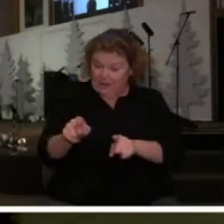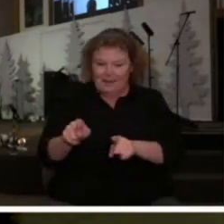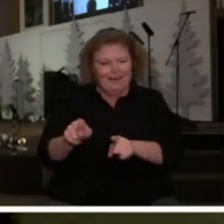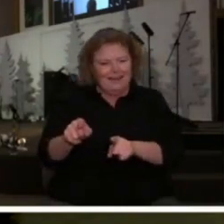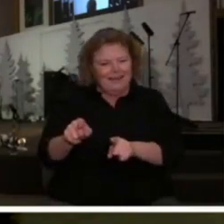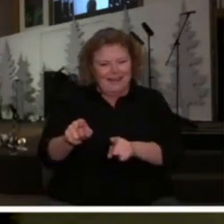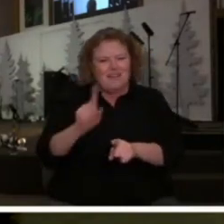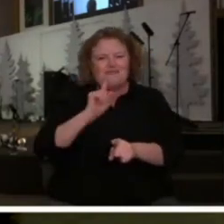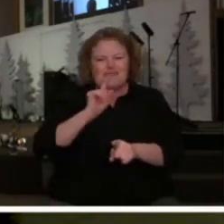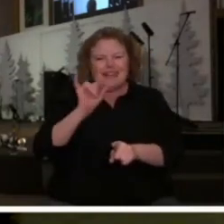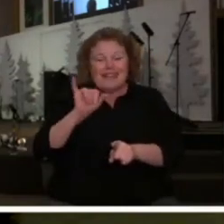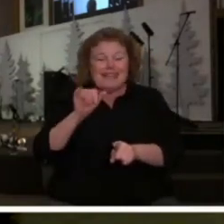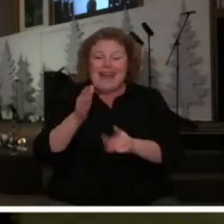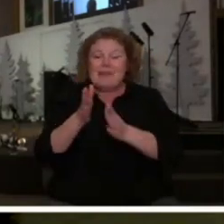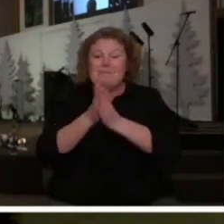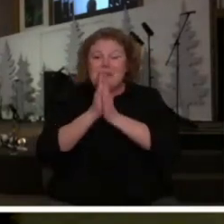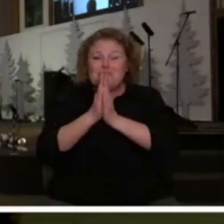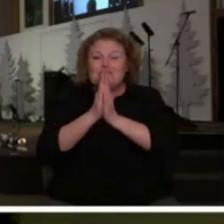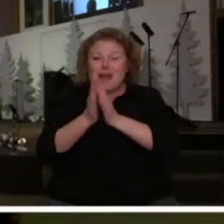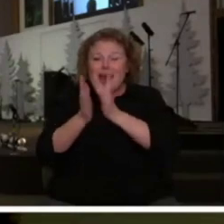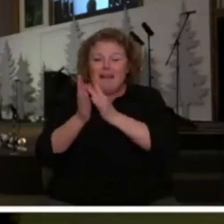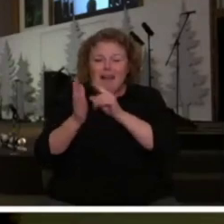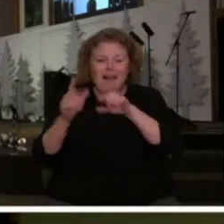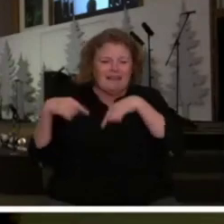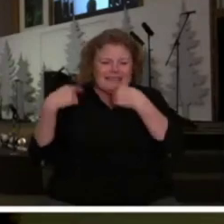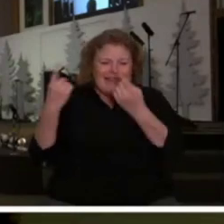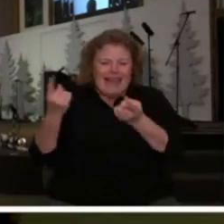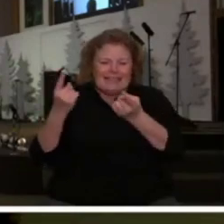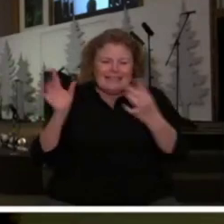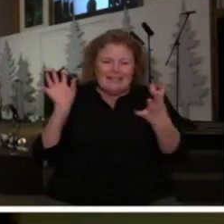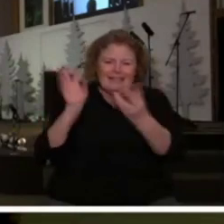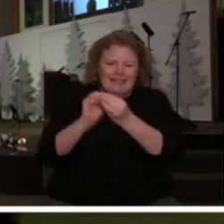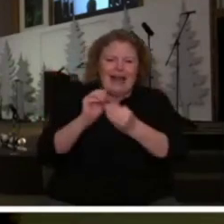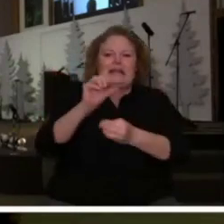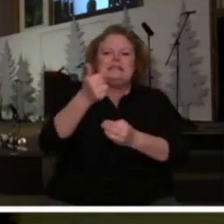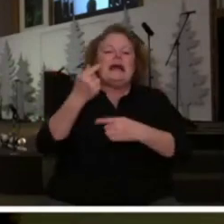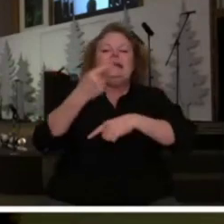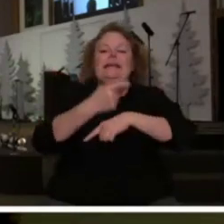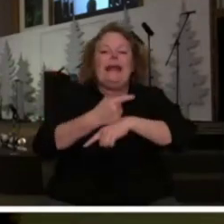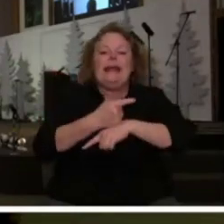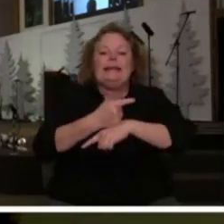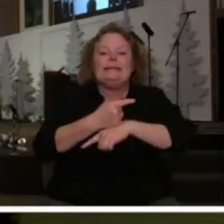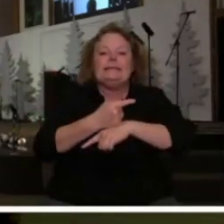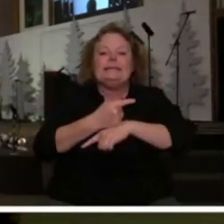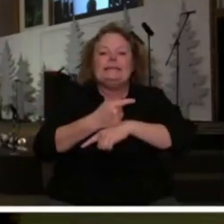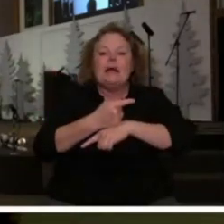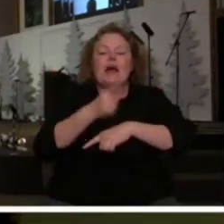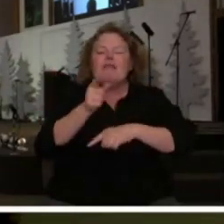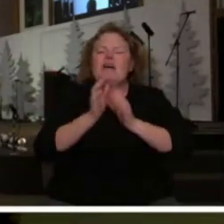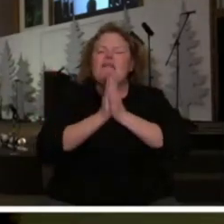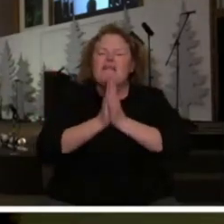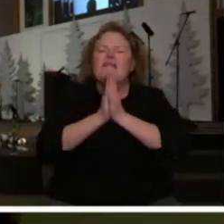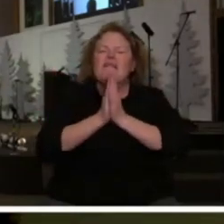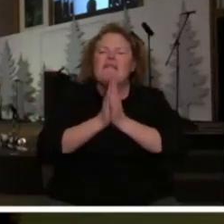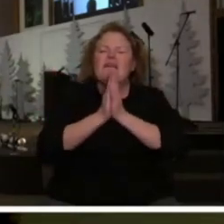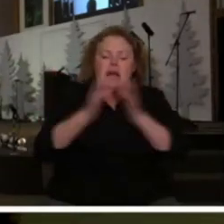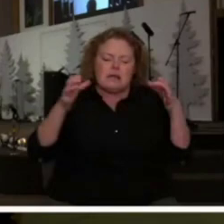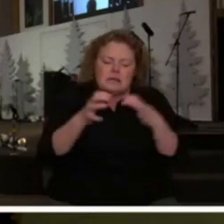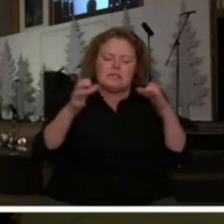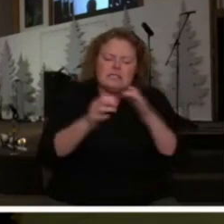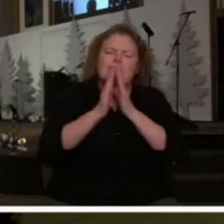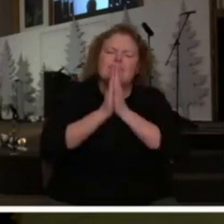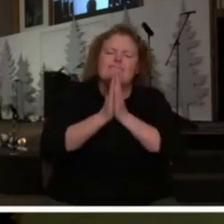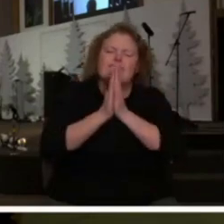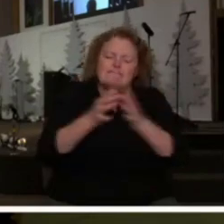actually been praying for 10 days. And because they had been spending time consolidated consistently